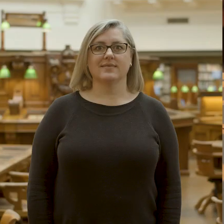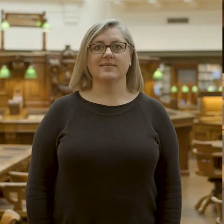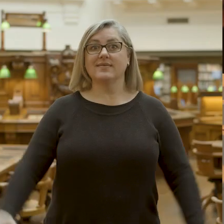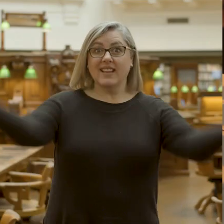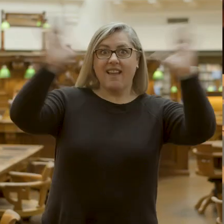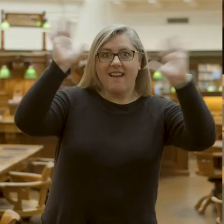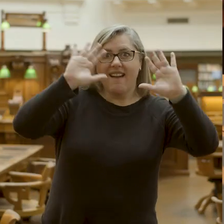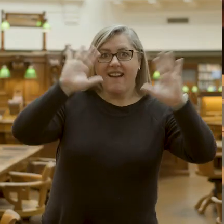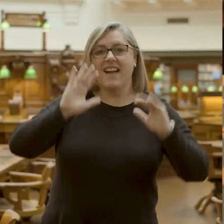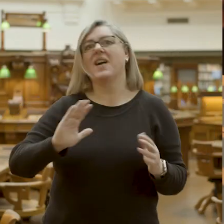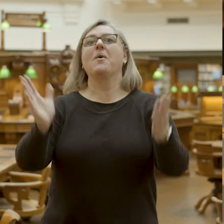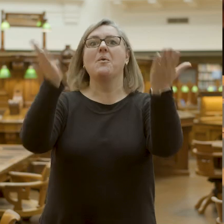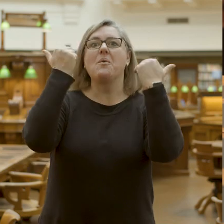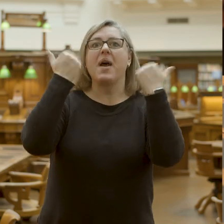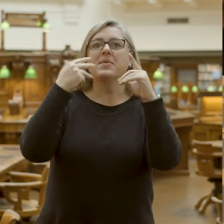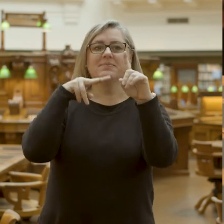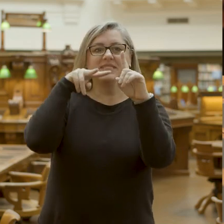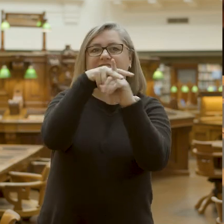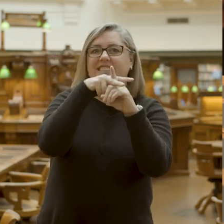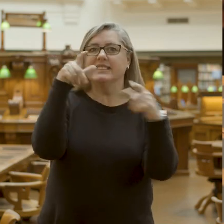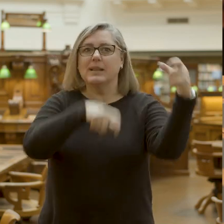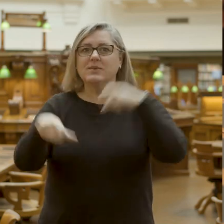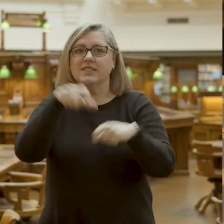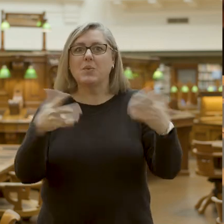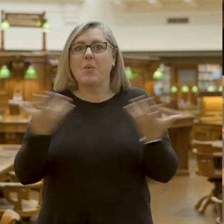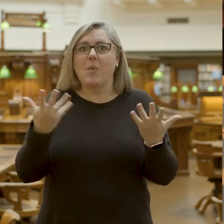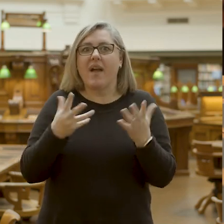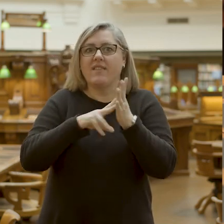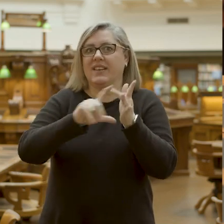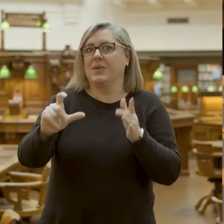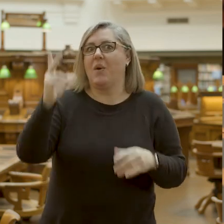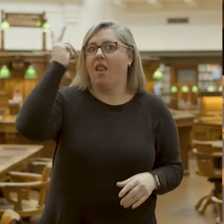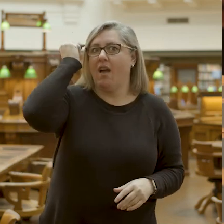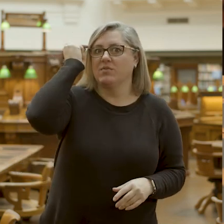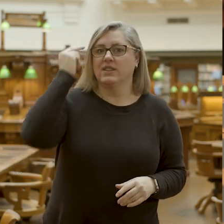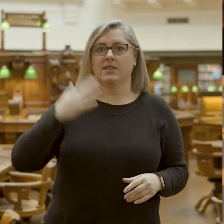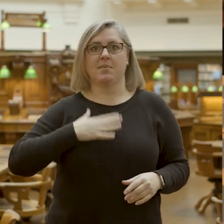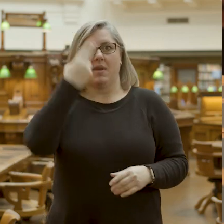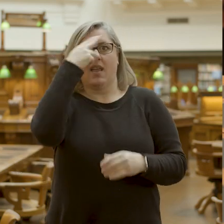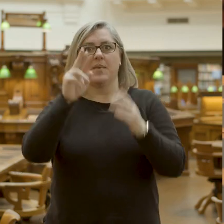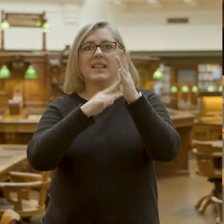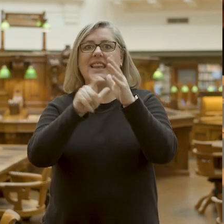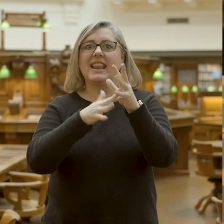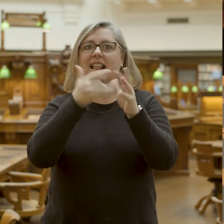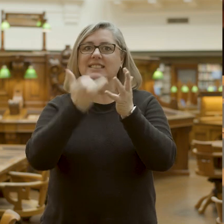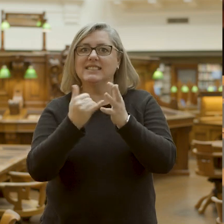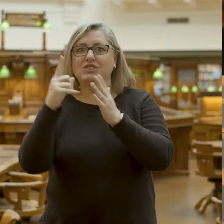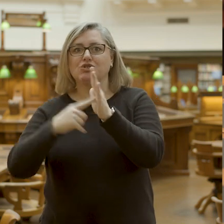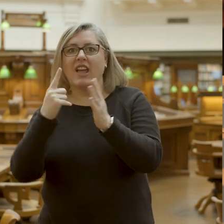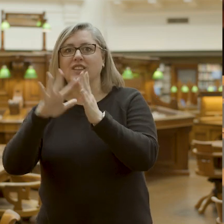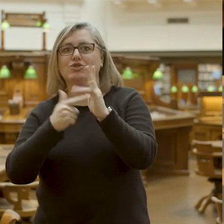Hello, welcome to Deceptology at State Library Victoria. My name is Nicholas J. Johnson.